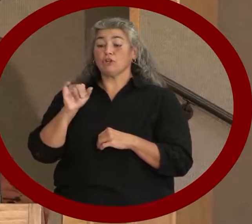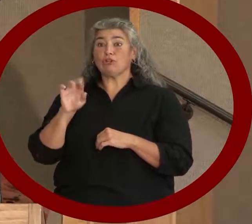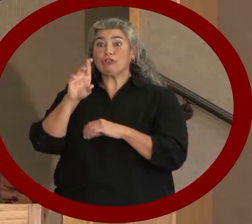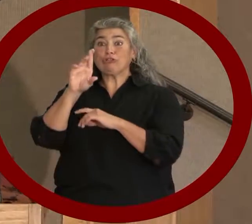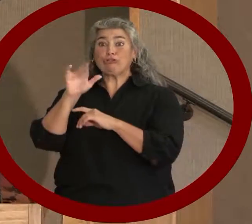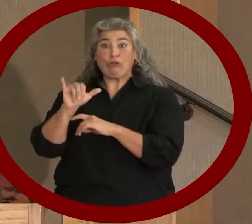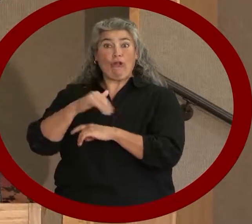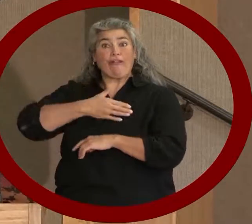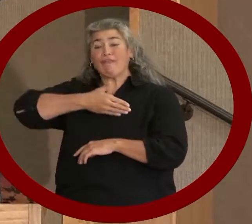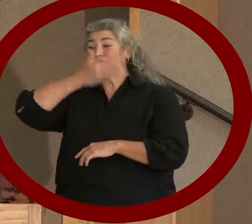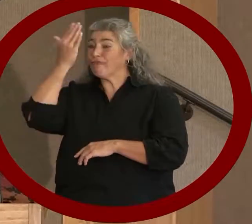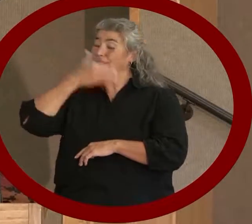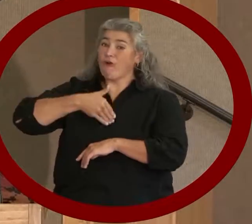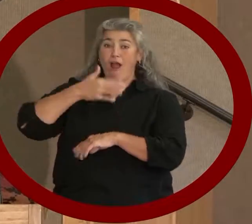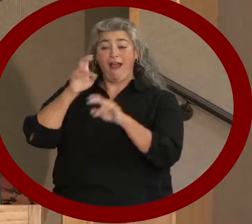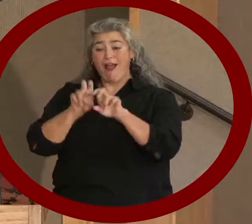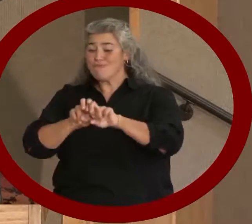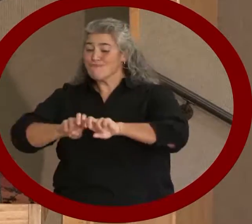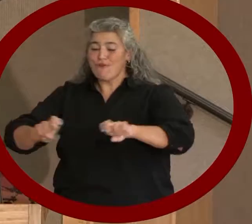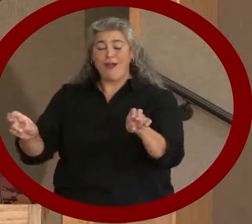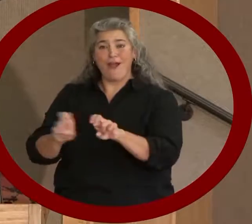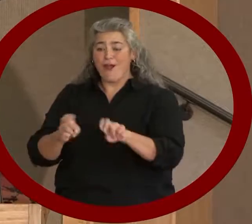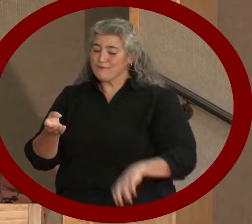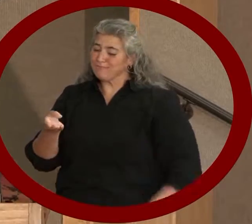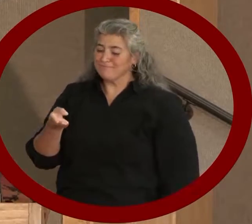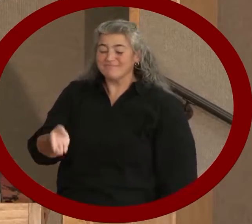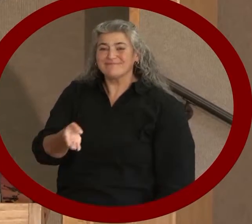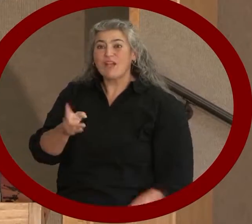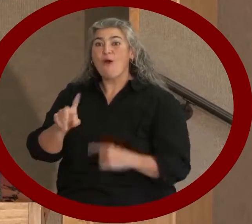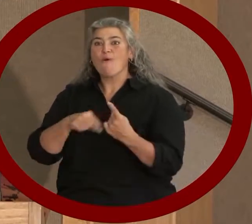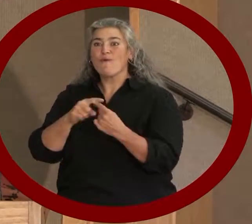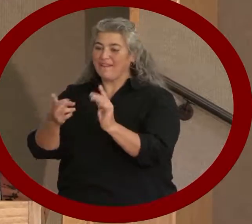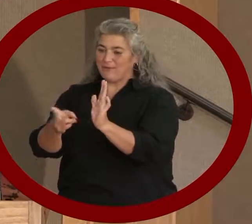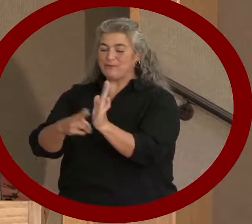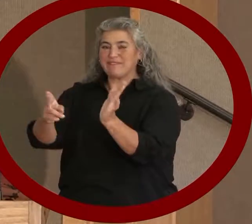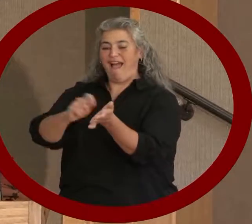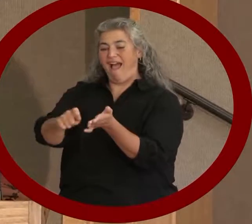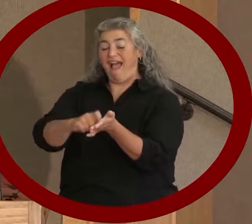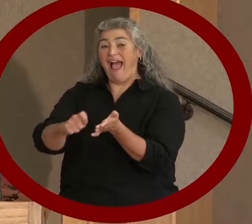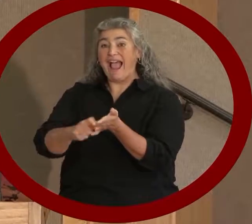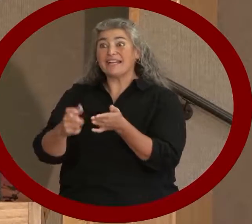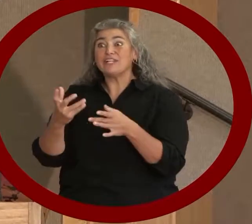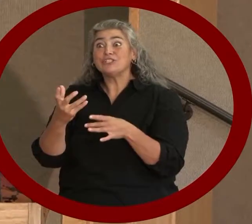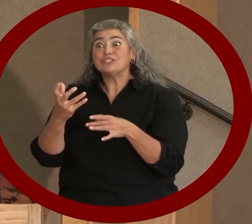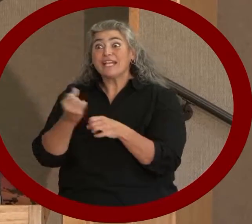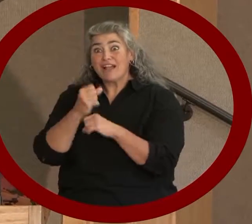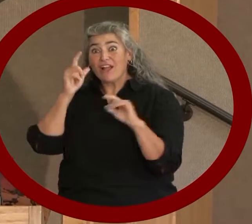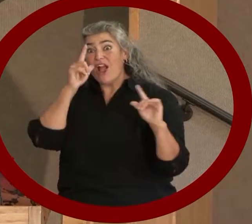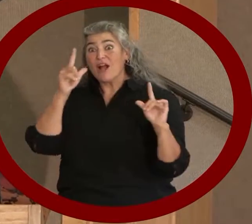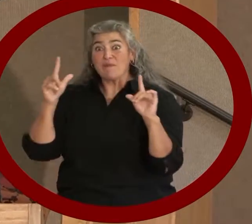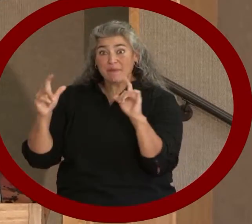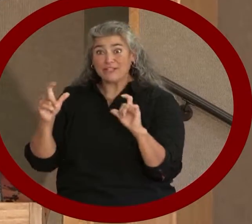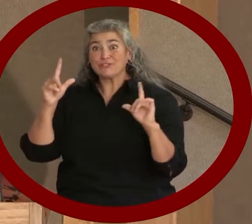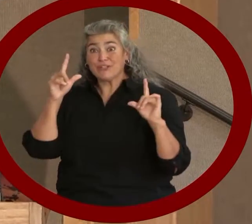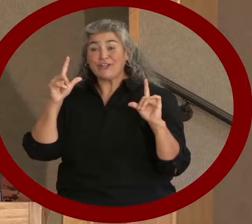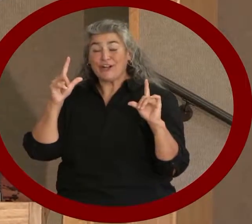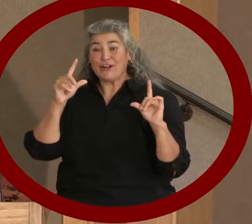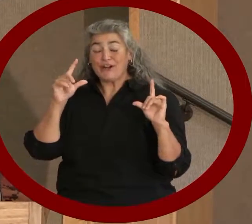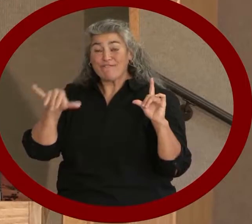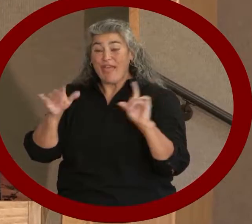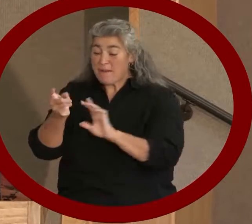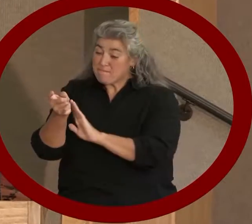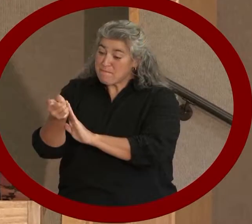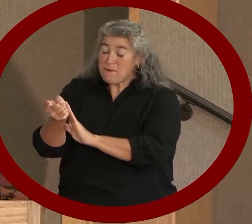when the ADA was signed. She captured that historic moment with a photo and later presented me